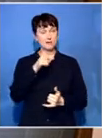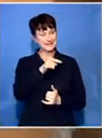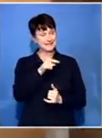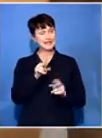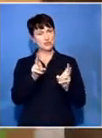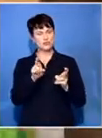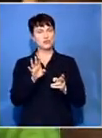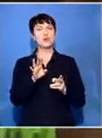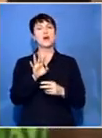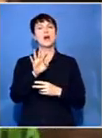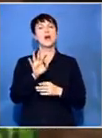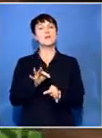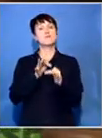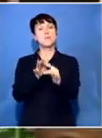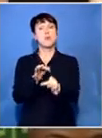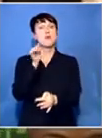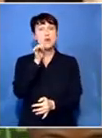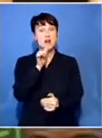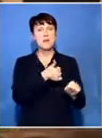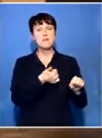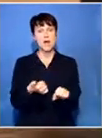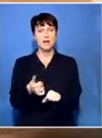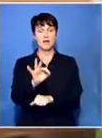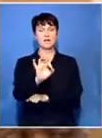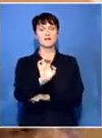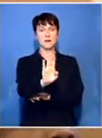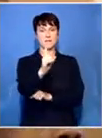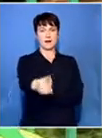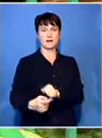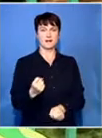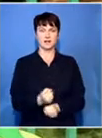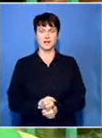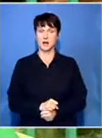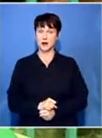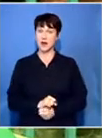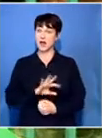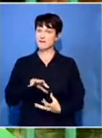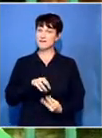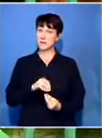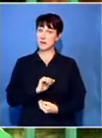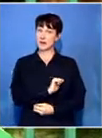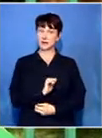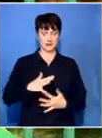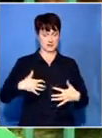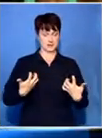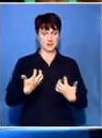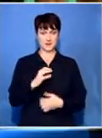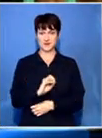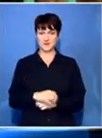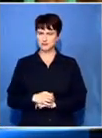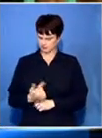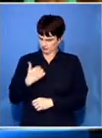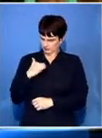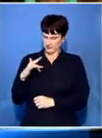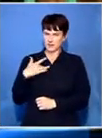February next year. The news did not go down well with Macias' family. I really don't feel